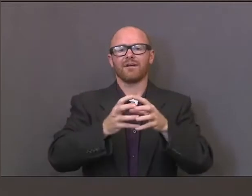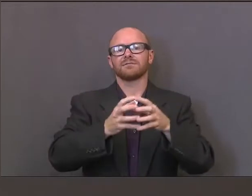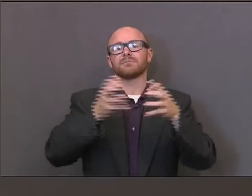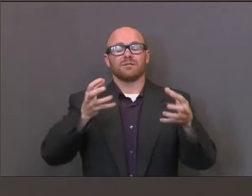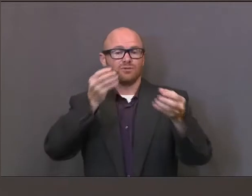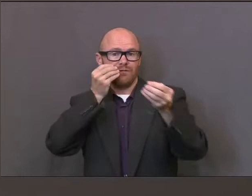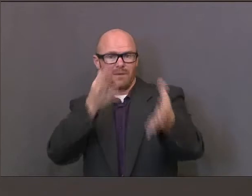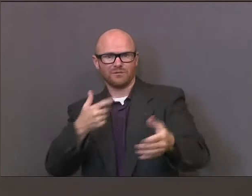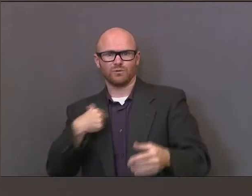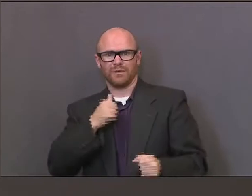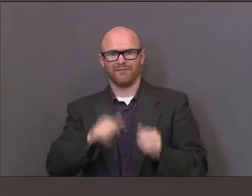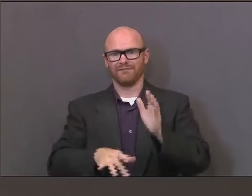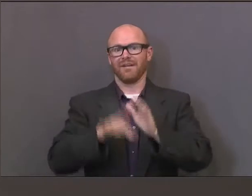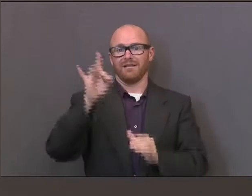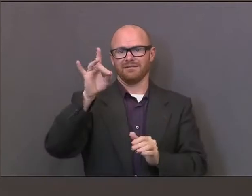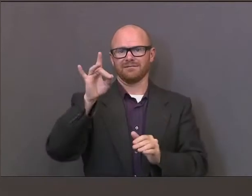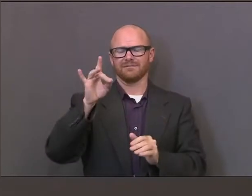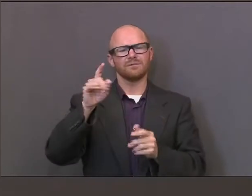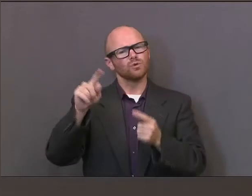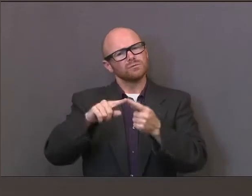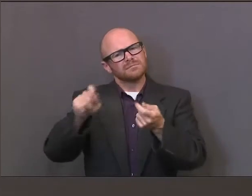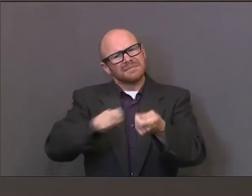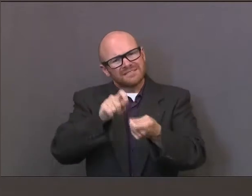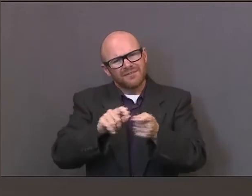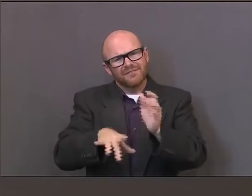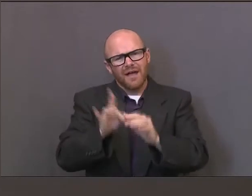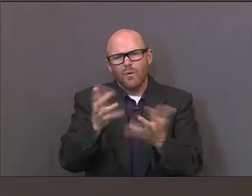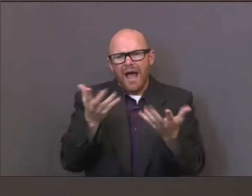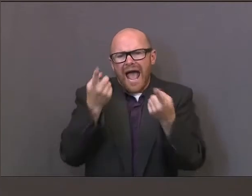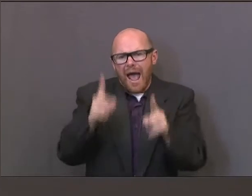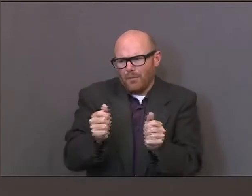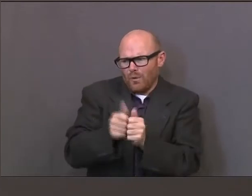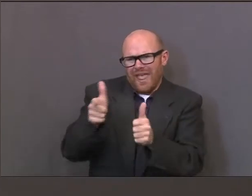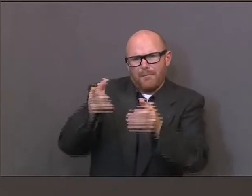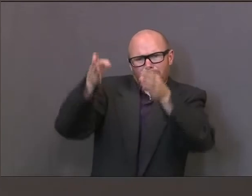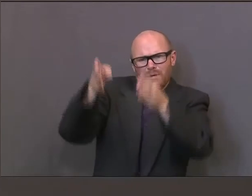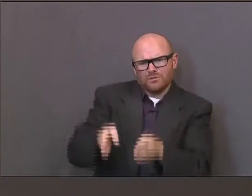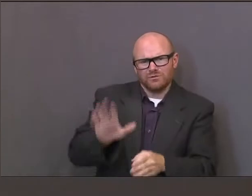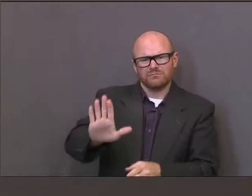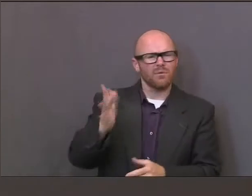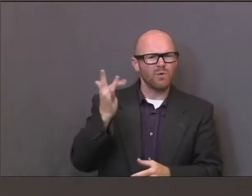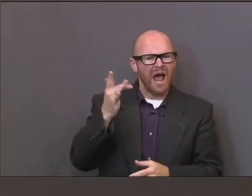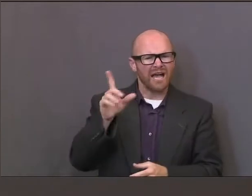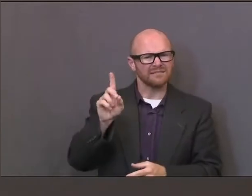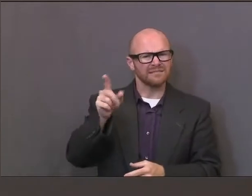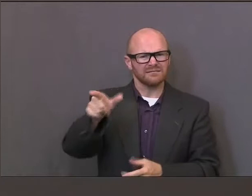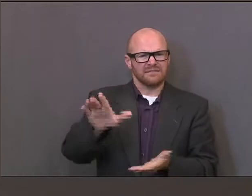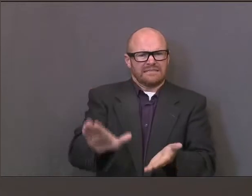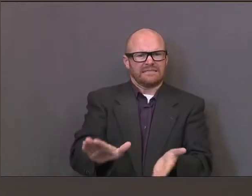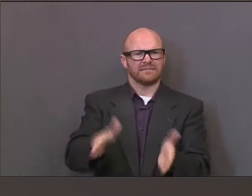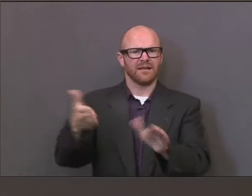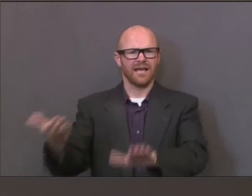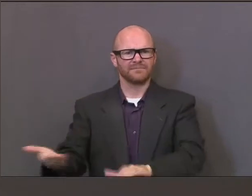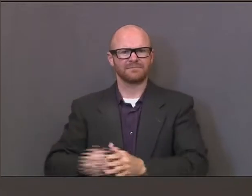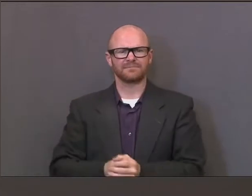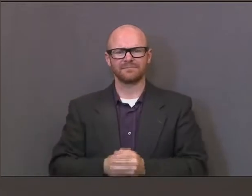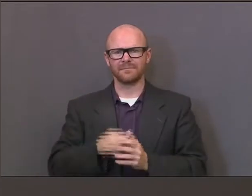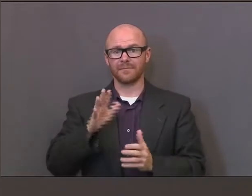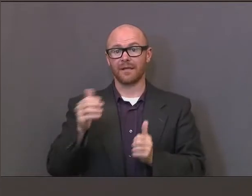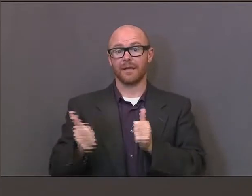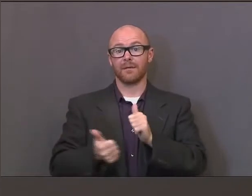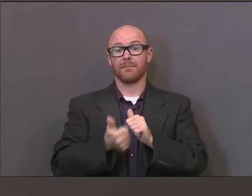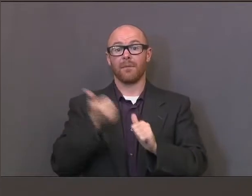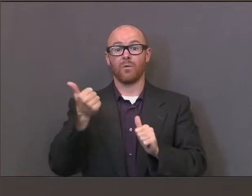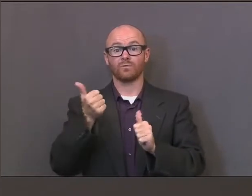gain some clarity on the specifics of what happened in the final days and hours of an individual patient. Most of the deaths that are reported to the